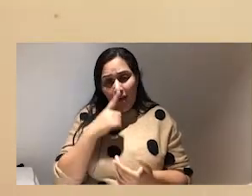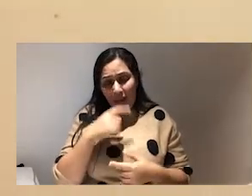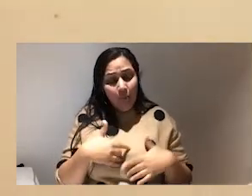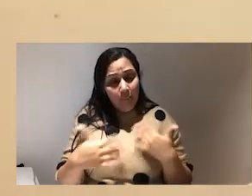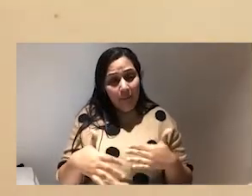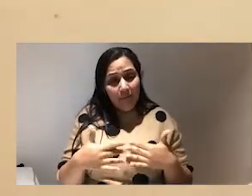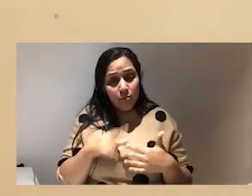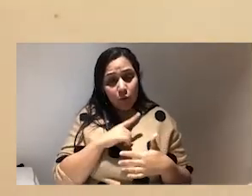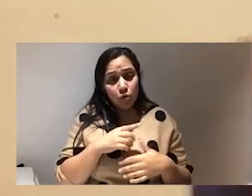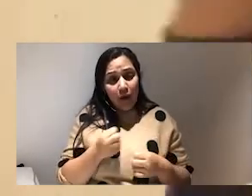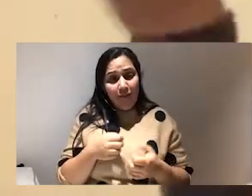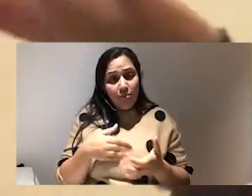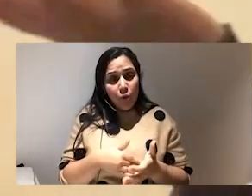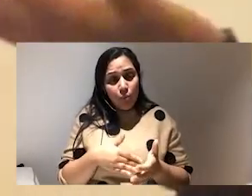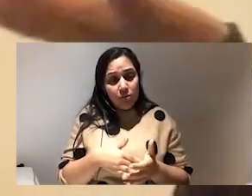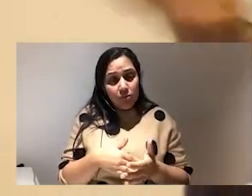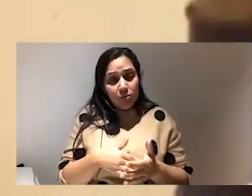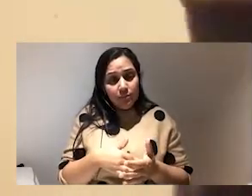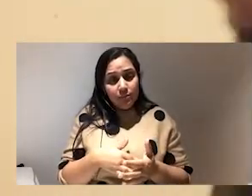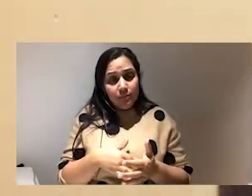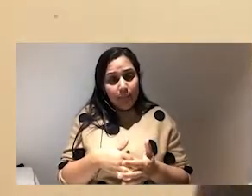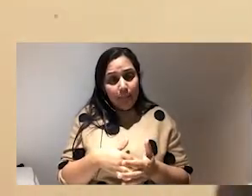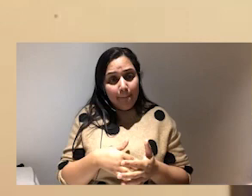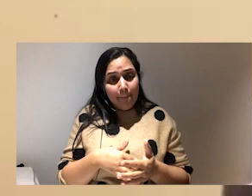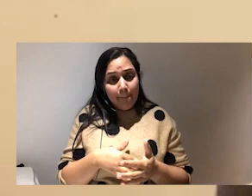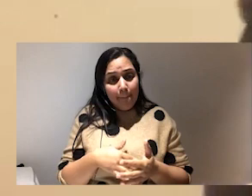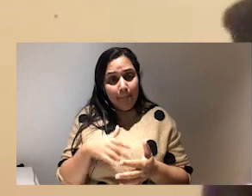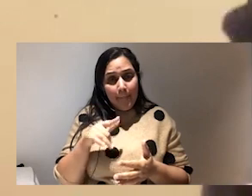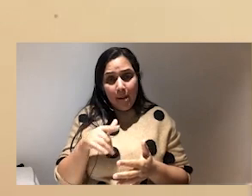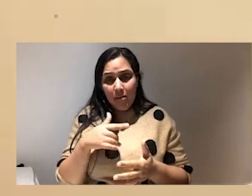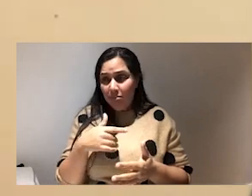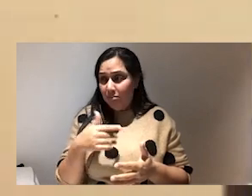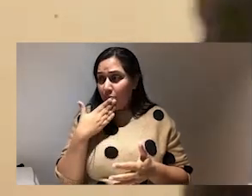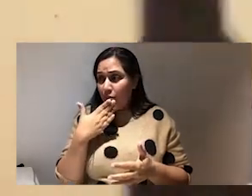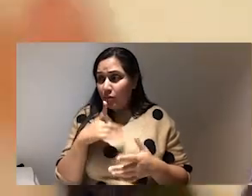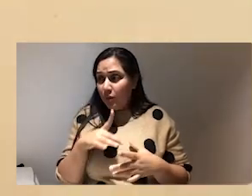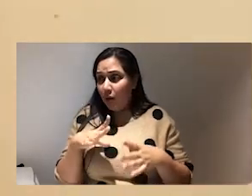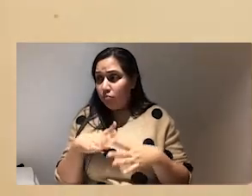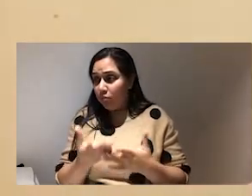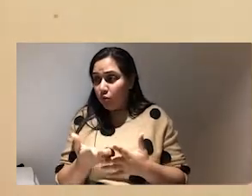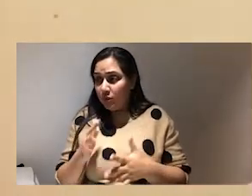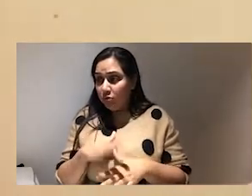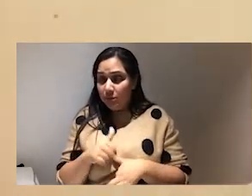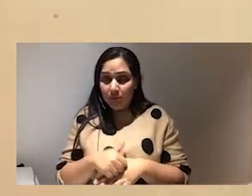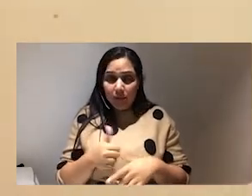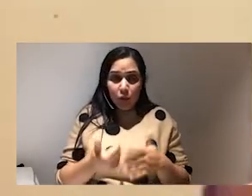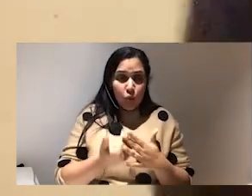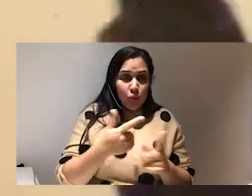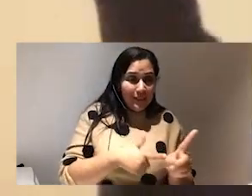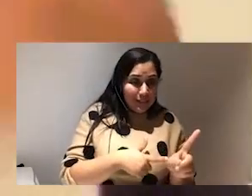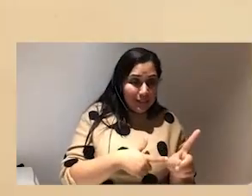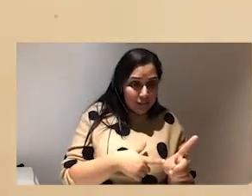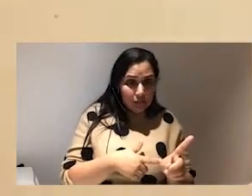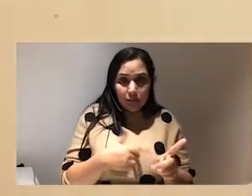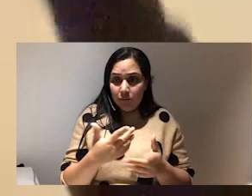because there are moments particularly when you're bored and it's you know the break between christmas and new years and you don't know who's going to die in a fire